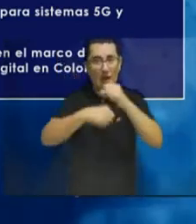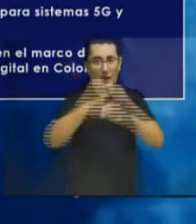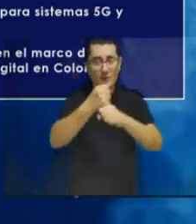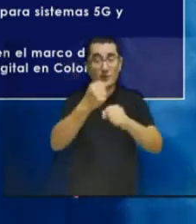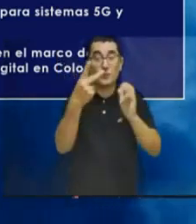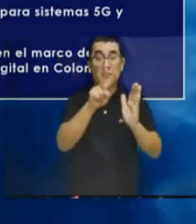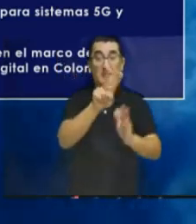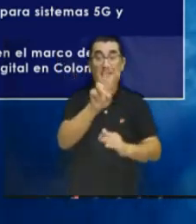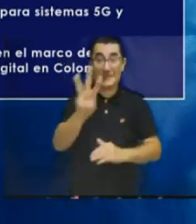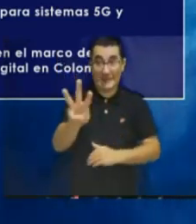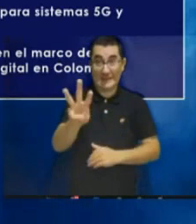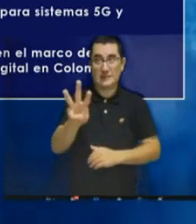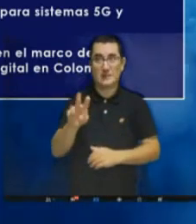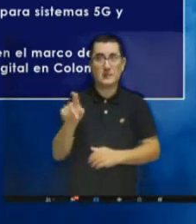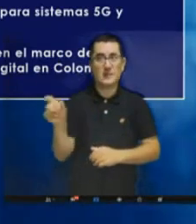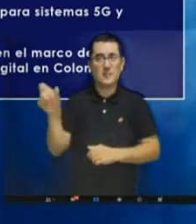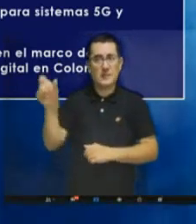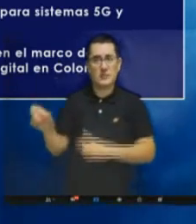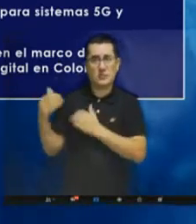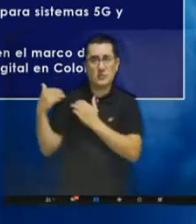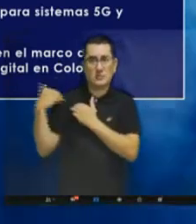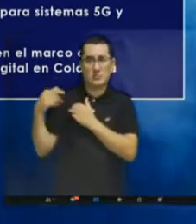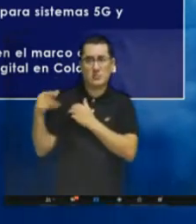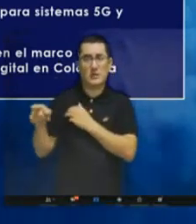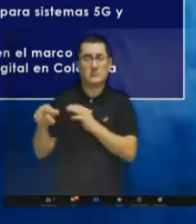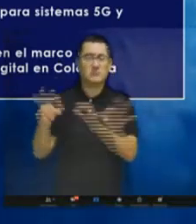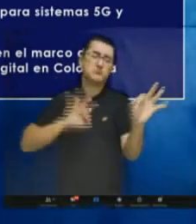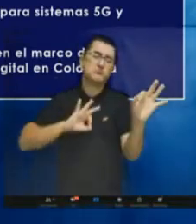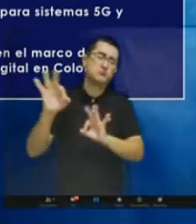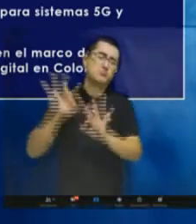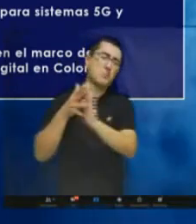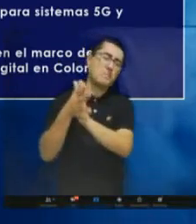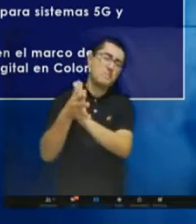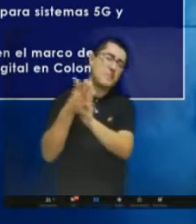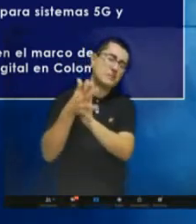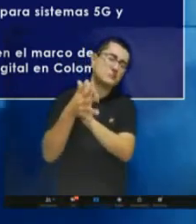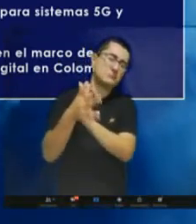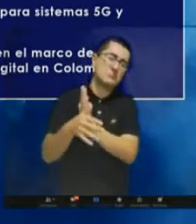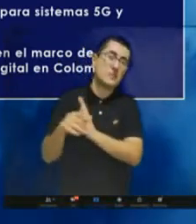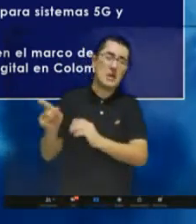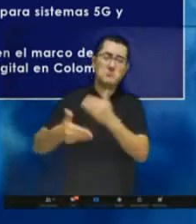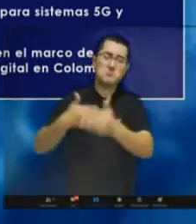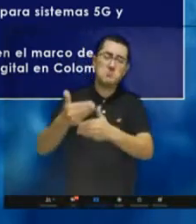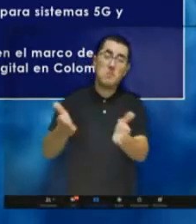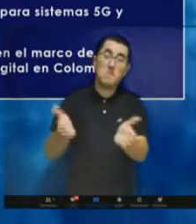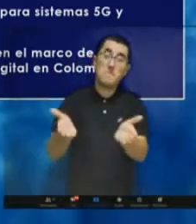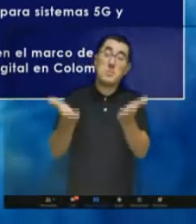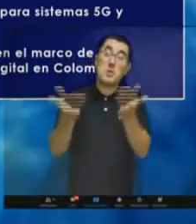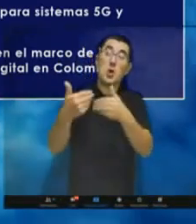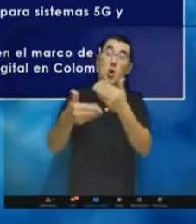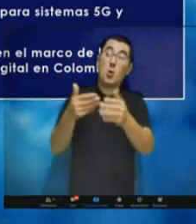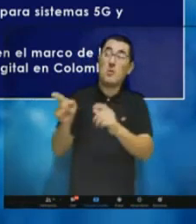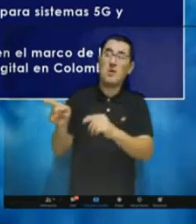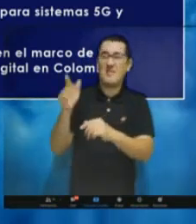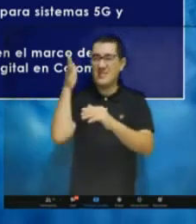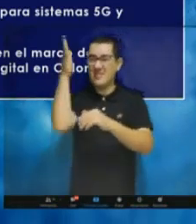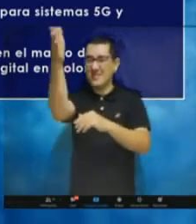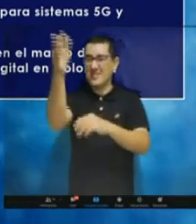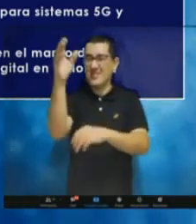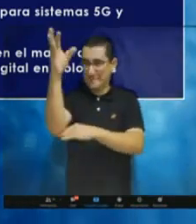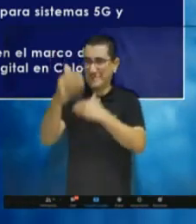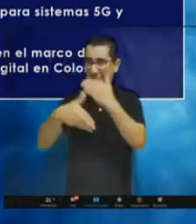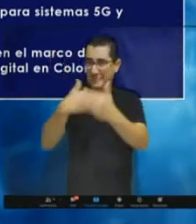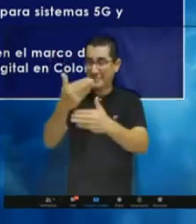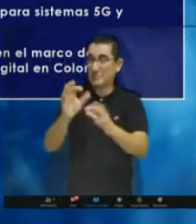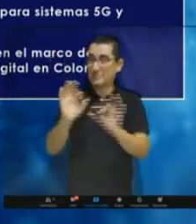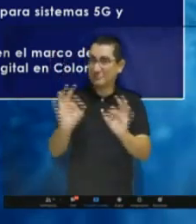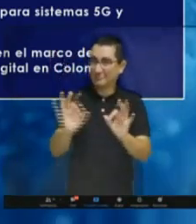the President of the Preparation Group presented us with the progress made in preparation for this conference.